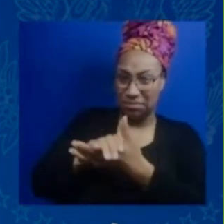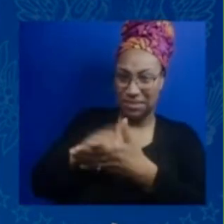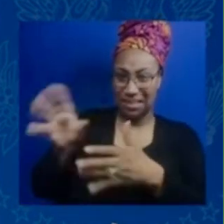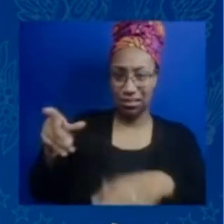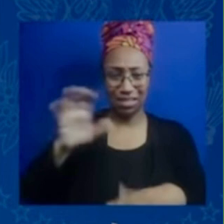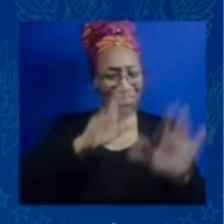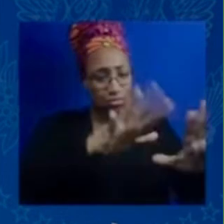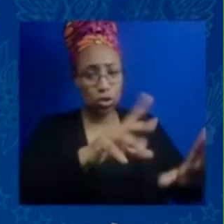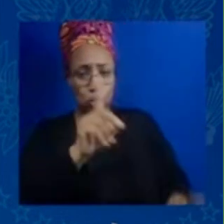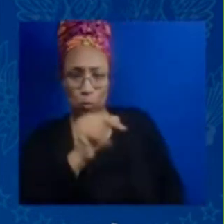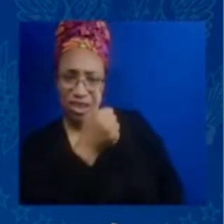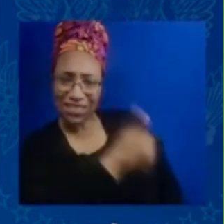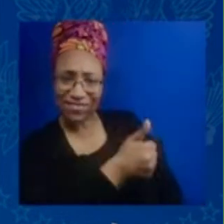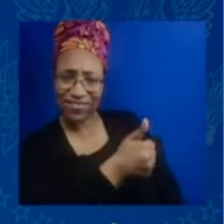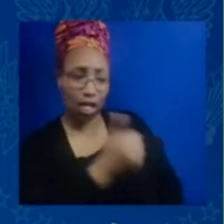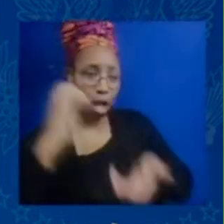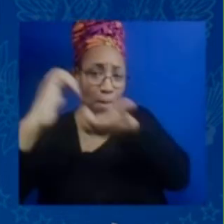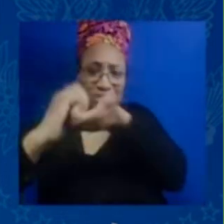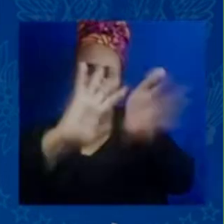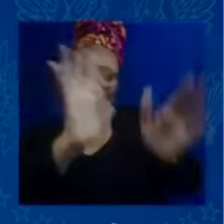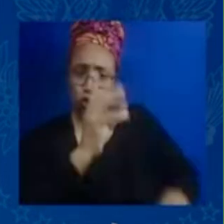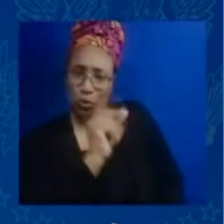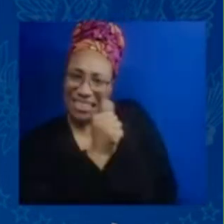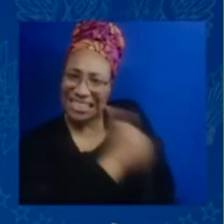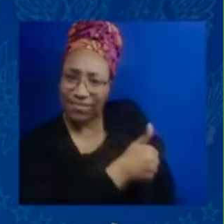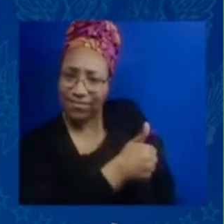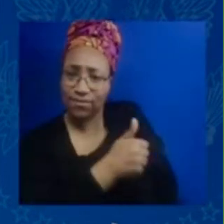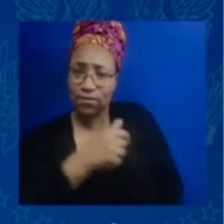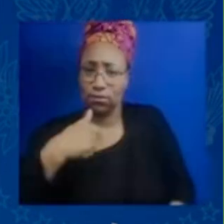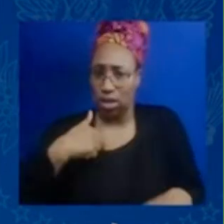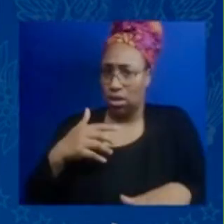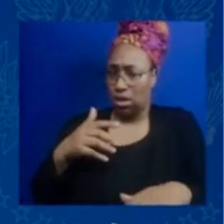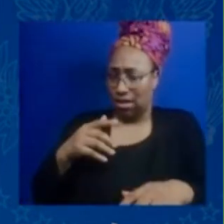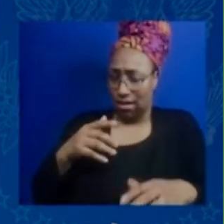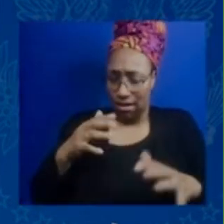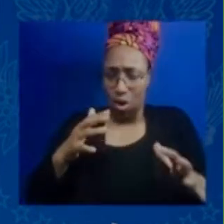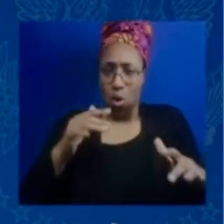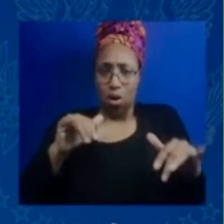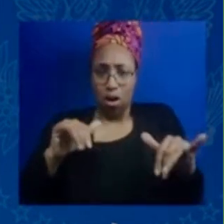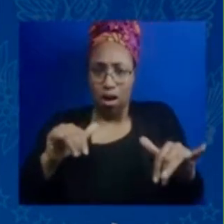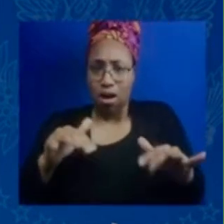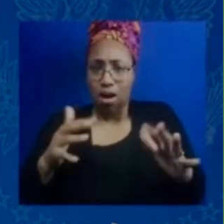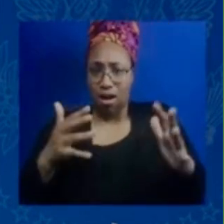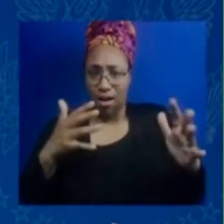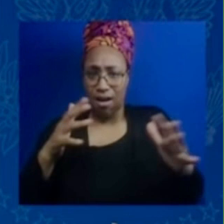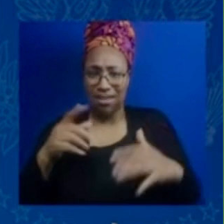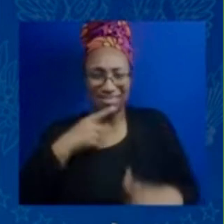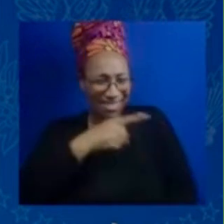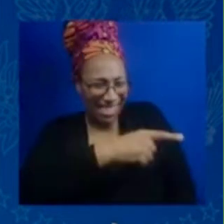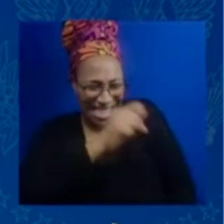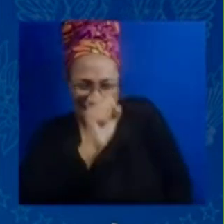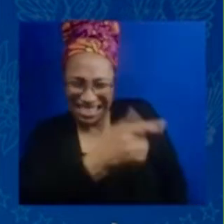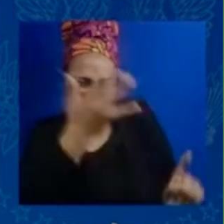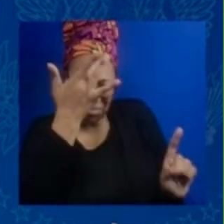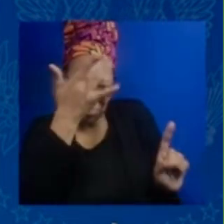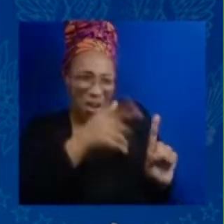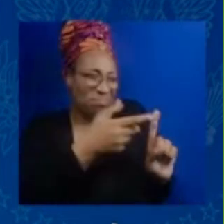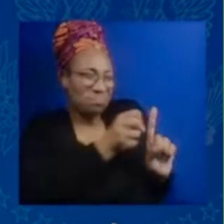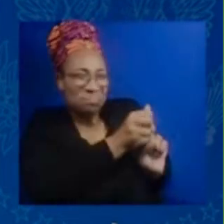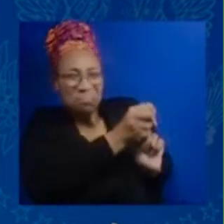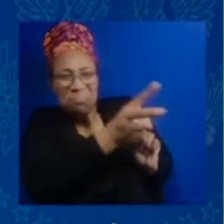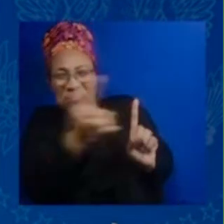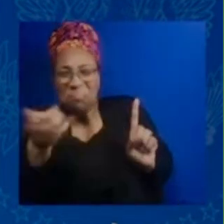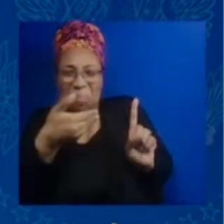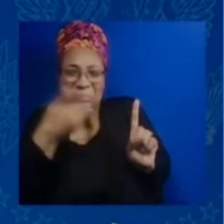you know demystify the process so in demystify no pun intended but a light bulb went off and I'm like